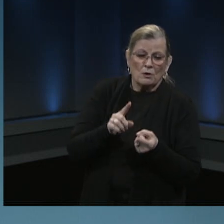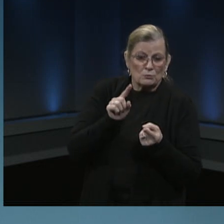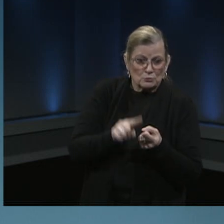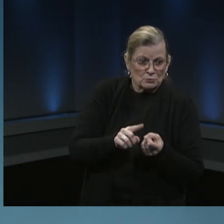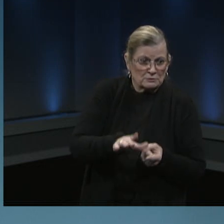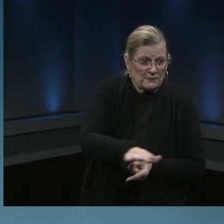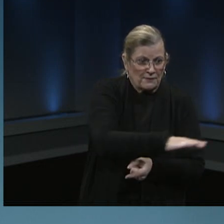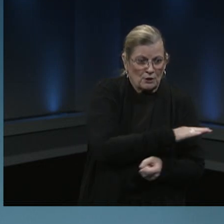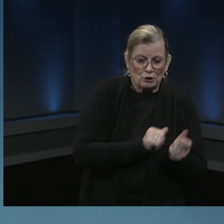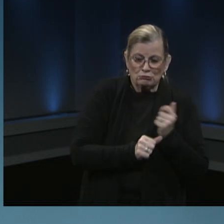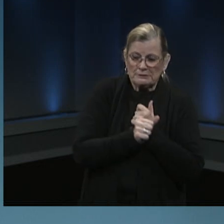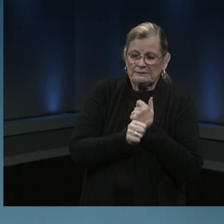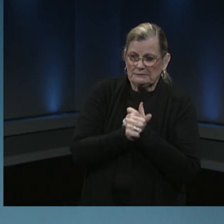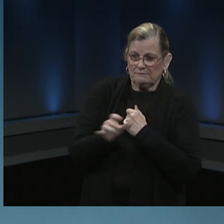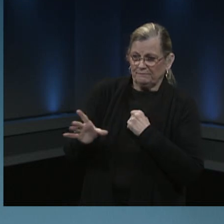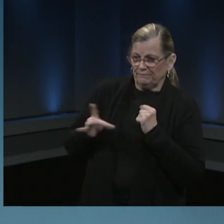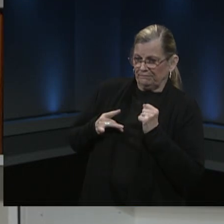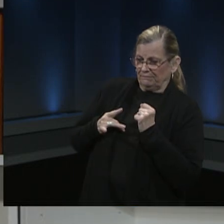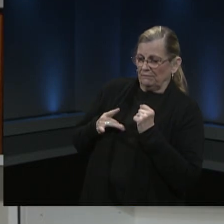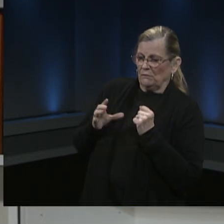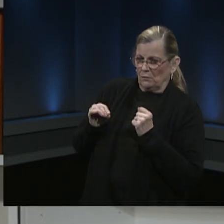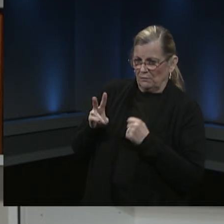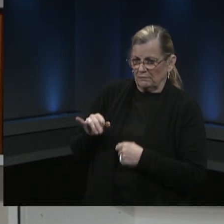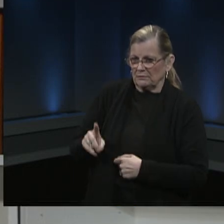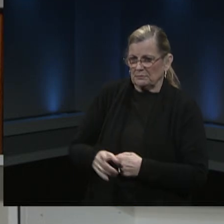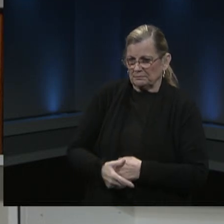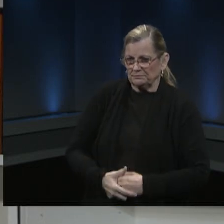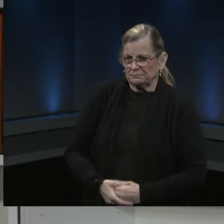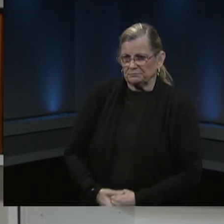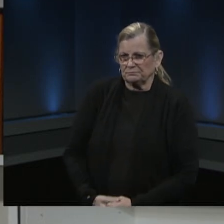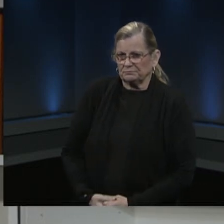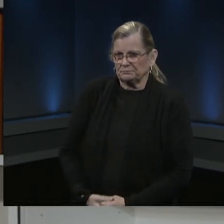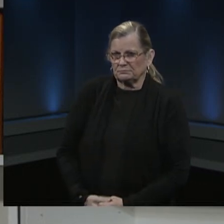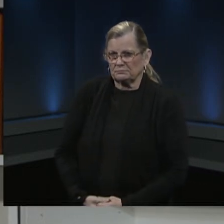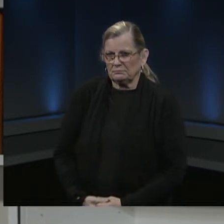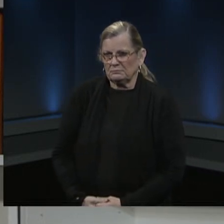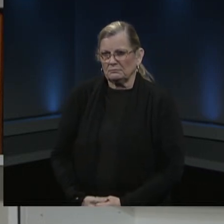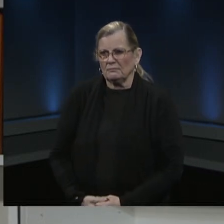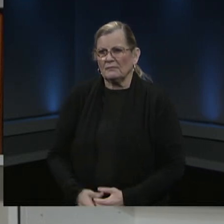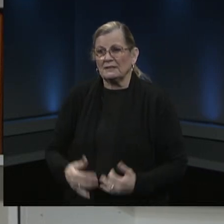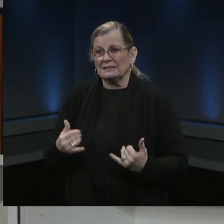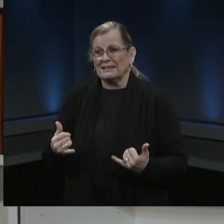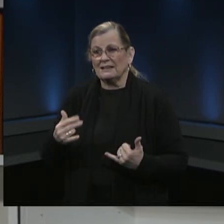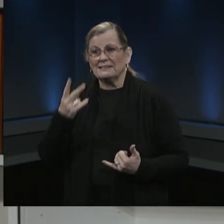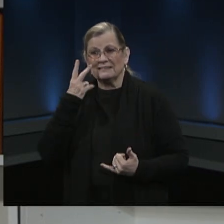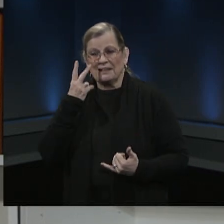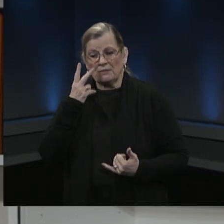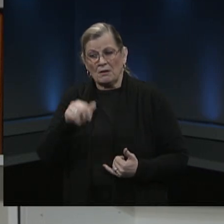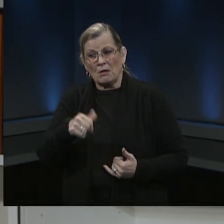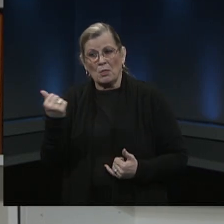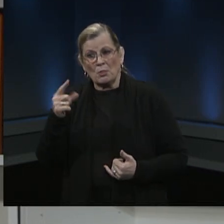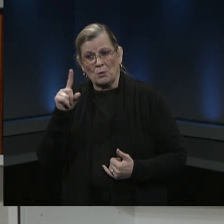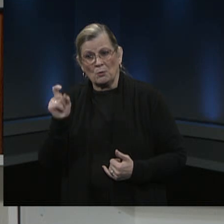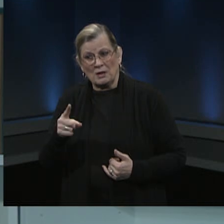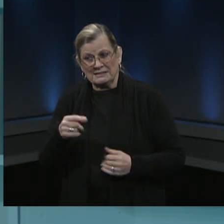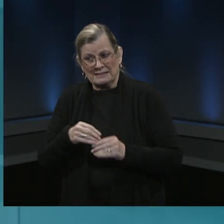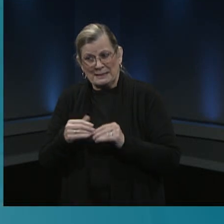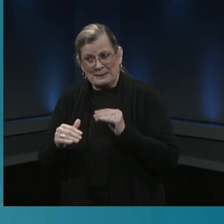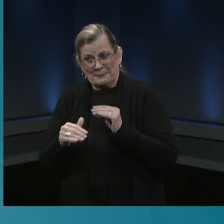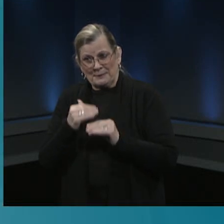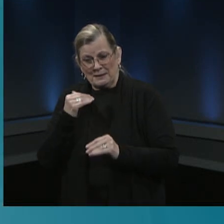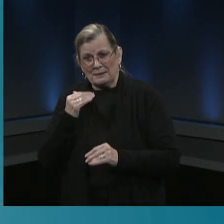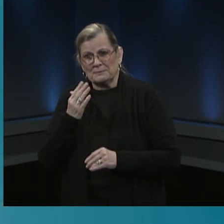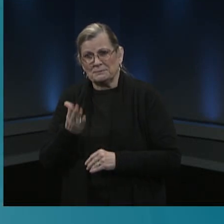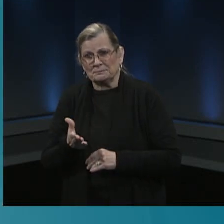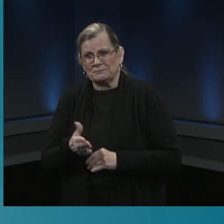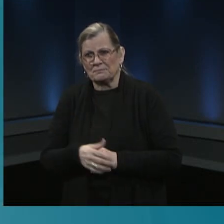with i see we have another question here from our email folks one of